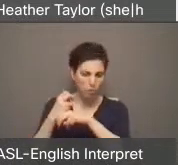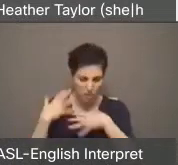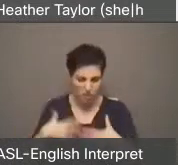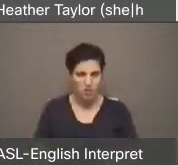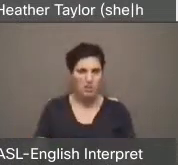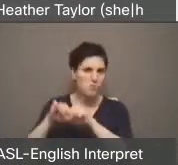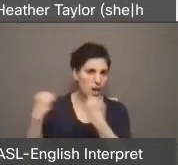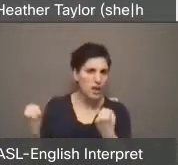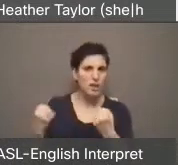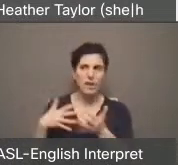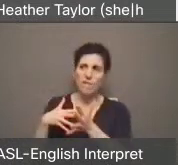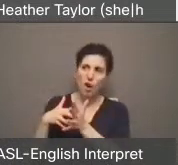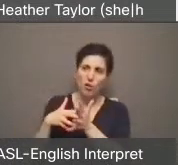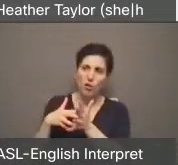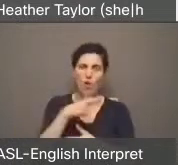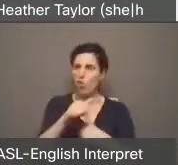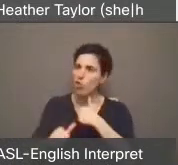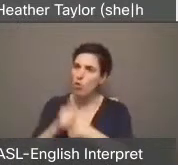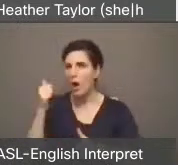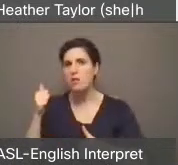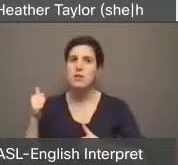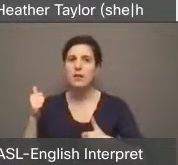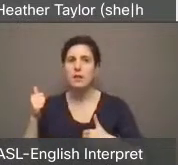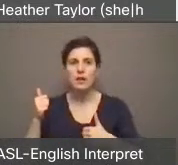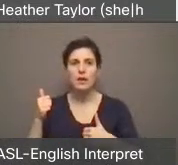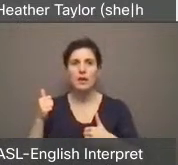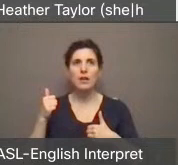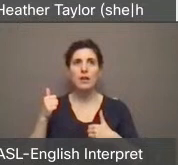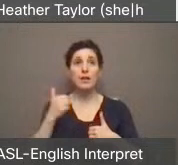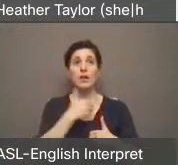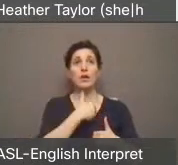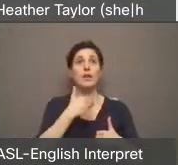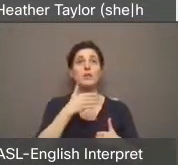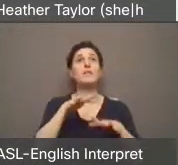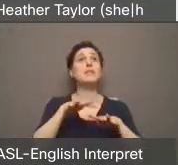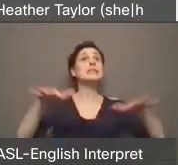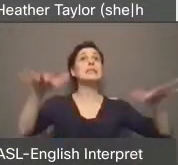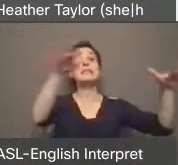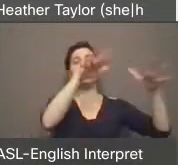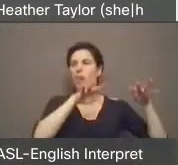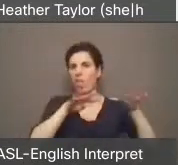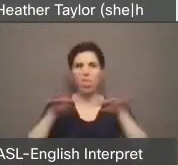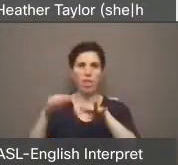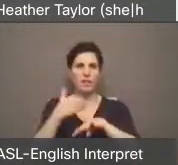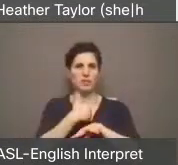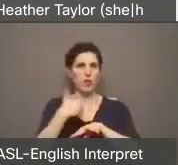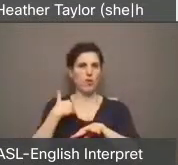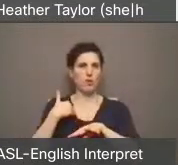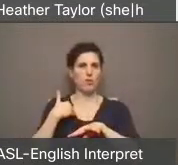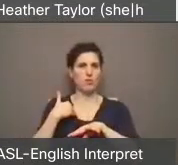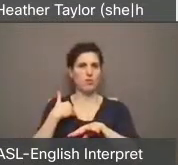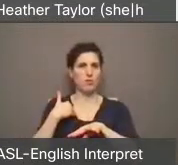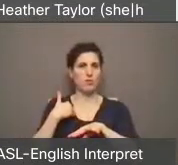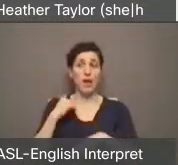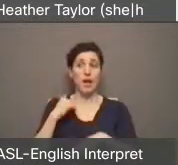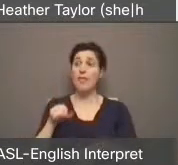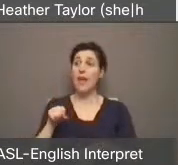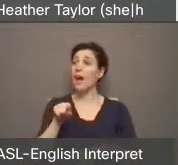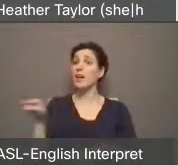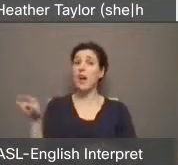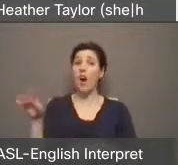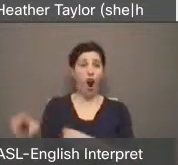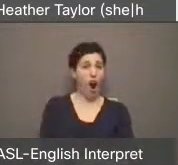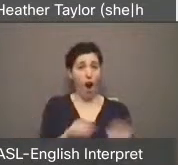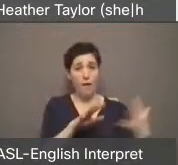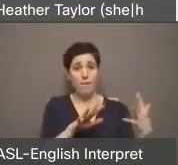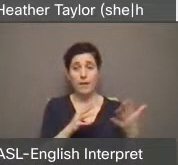most vulnerable citizens were what this city became known for. Let's be clear that the goal of these violent evictions was not to help people get housed.